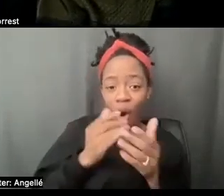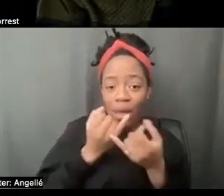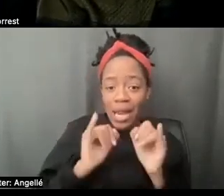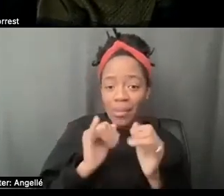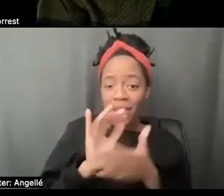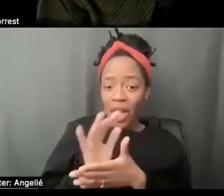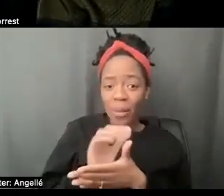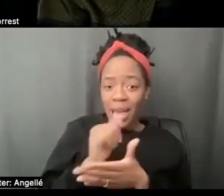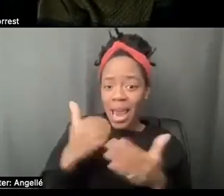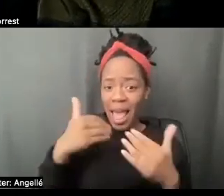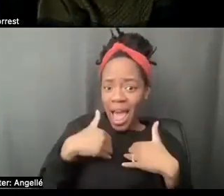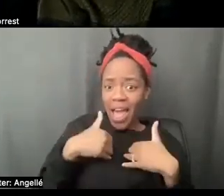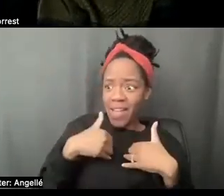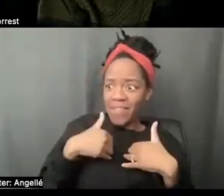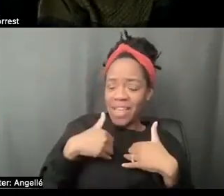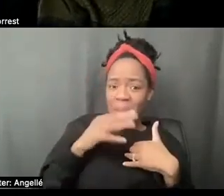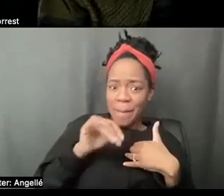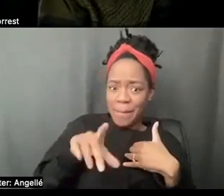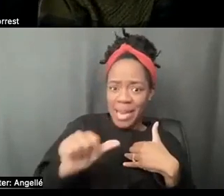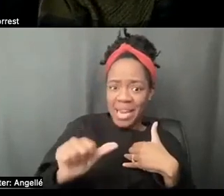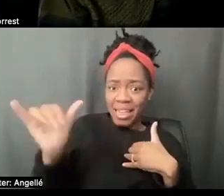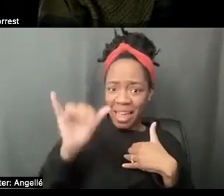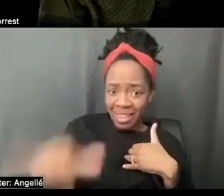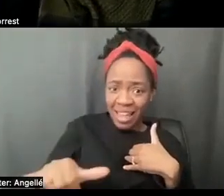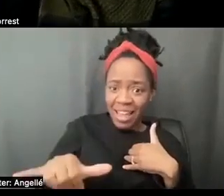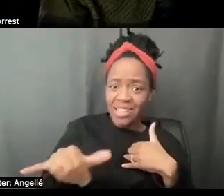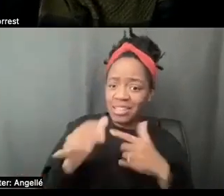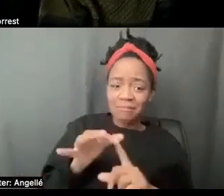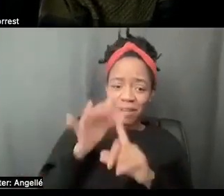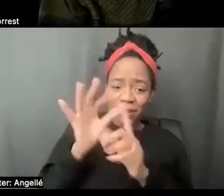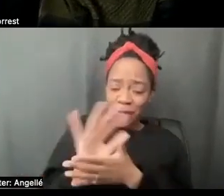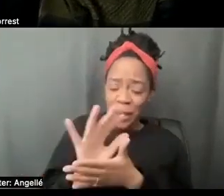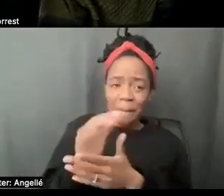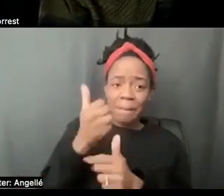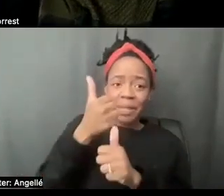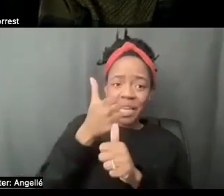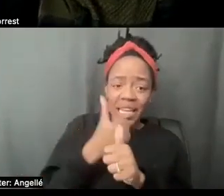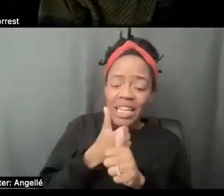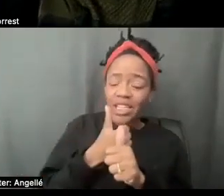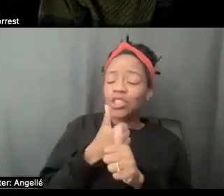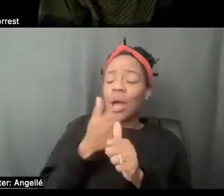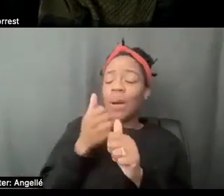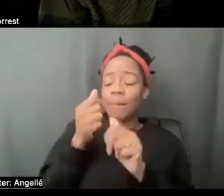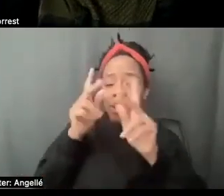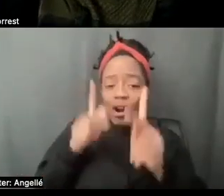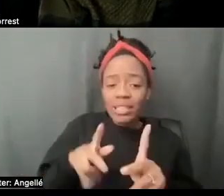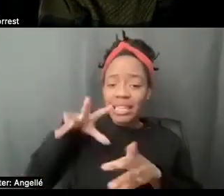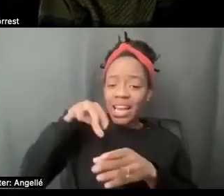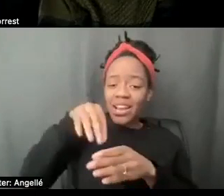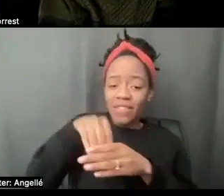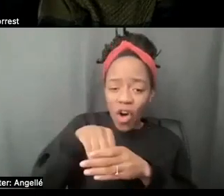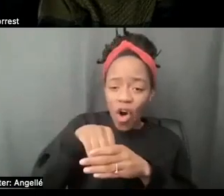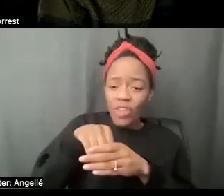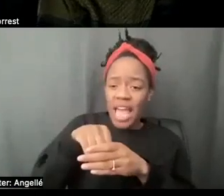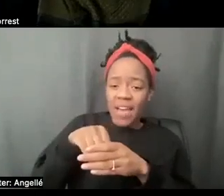get that kind of coverage. you know what I mean? We don't like, it's a special film and every single one of the people that has been involved with it has made it that